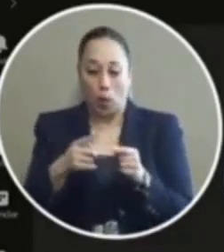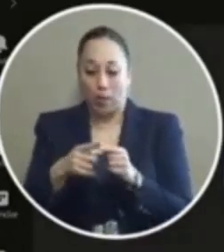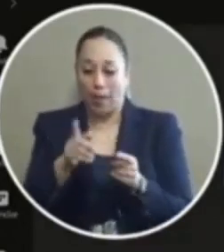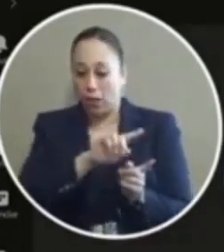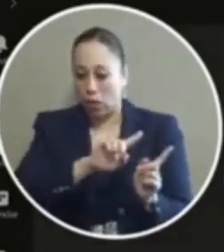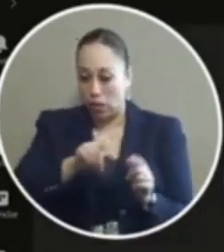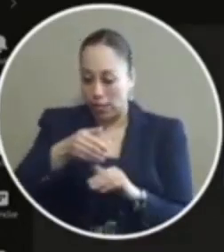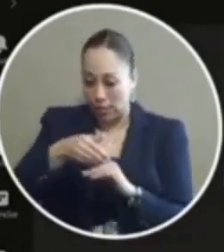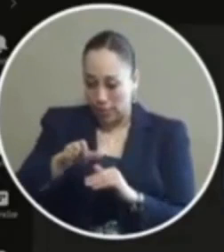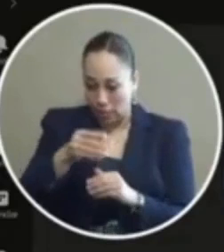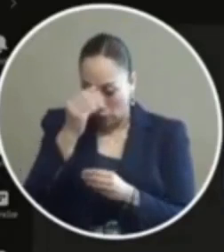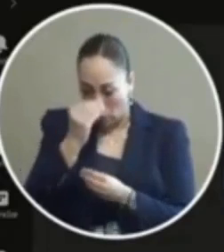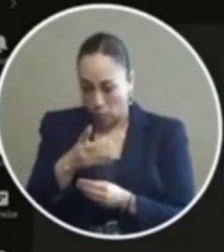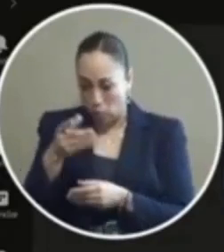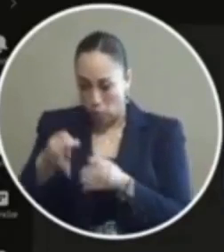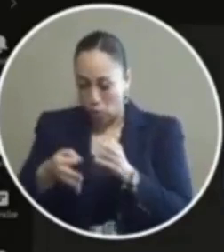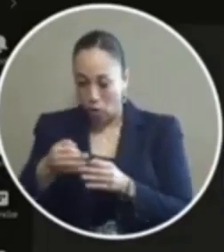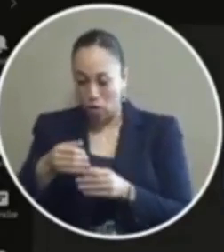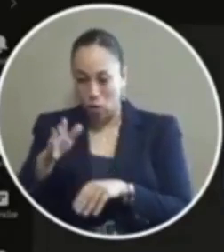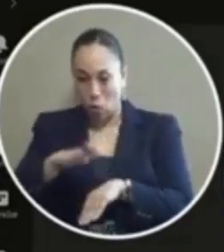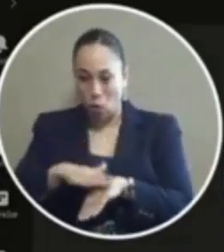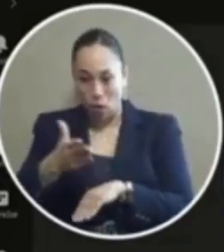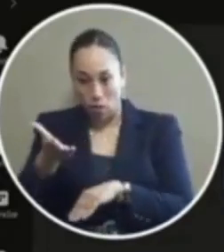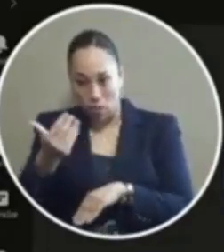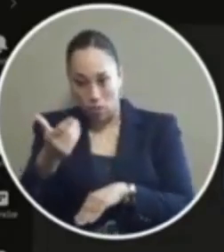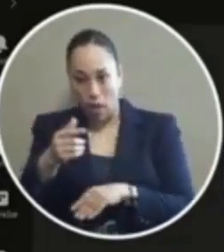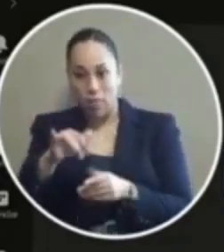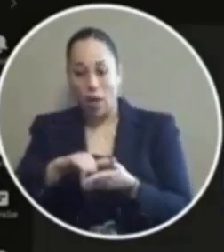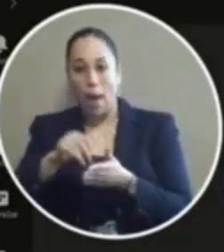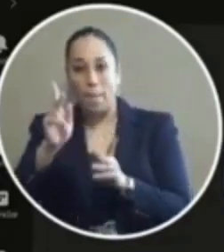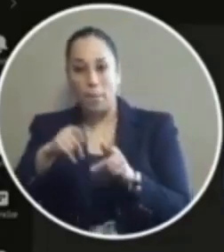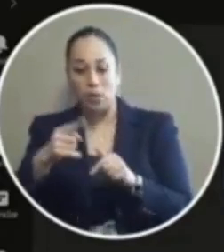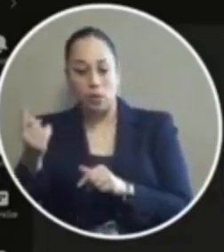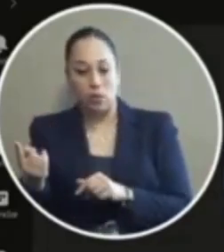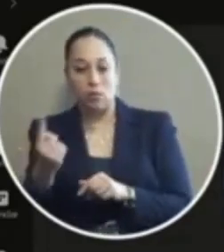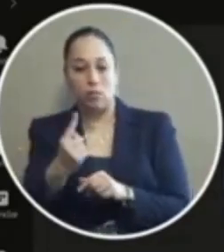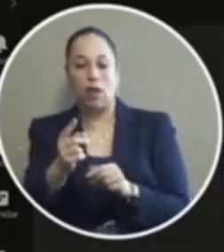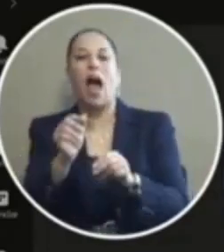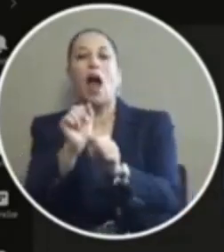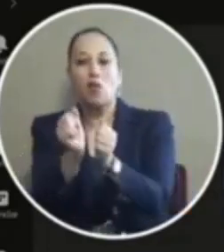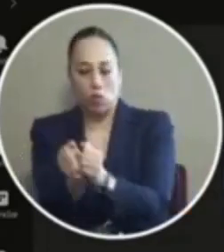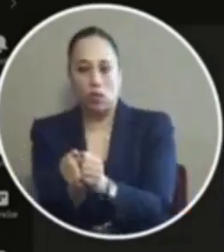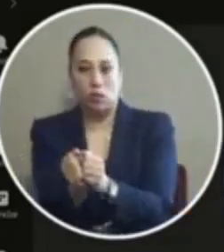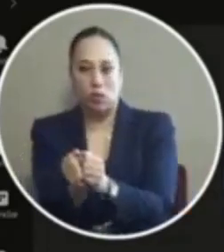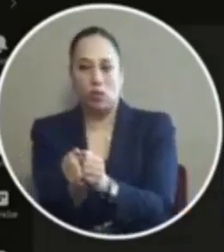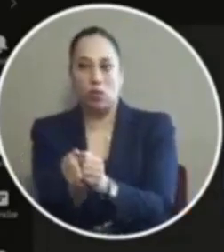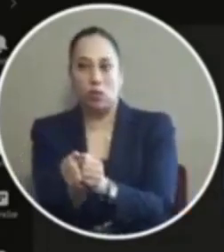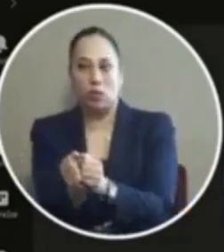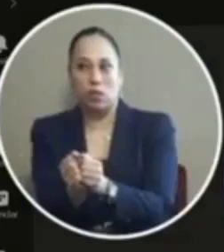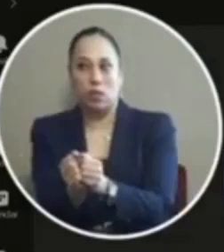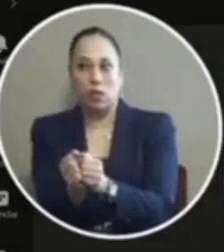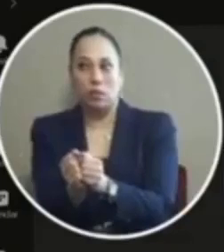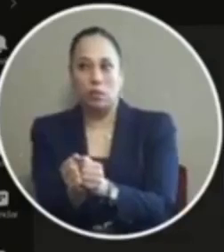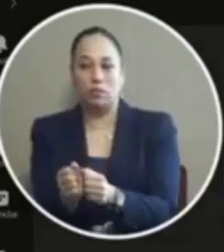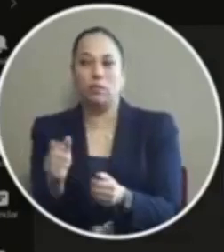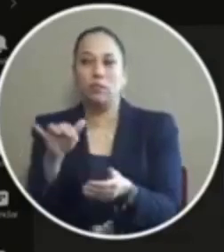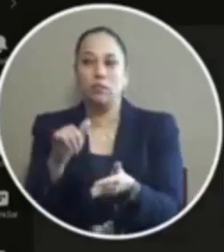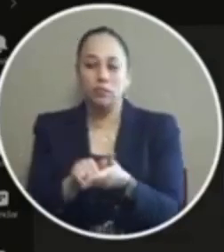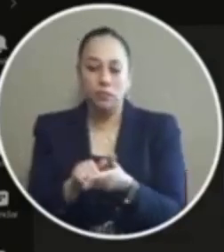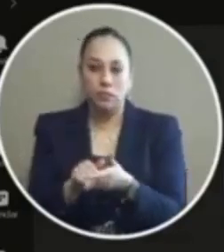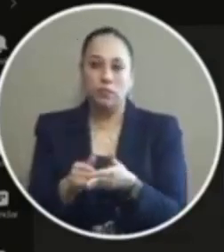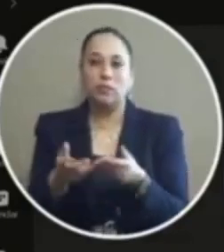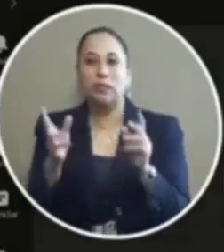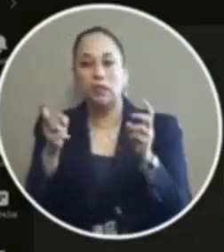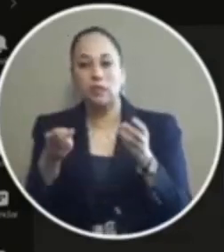court then the court issues a warrant and then that person eventually is arrested so that's somewhat of a form of the sight and